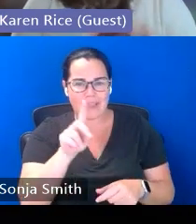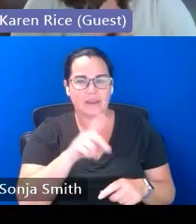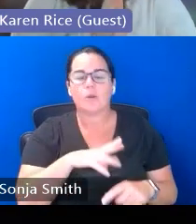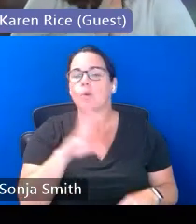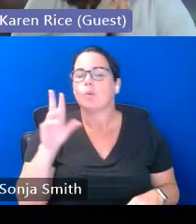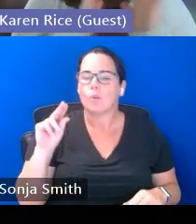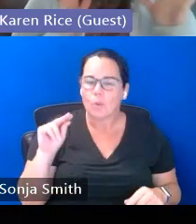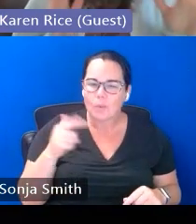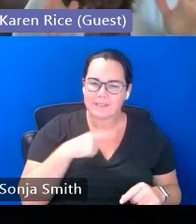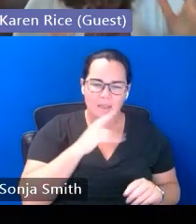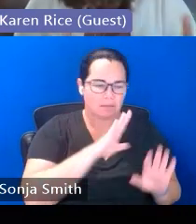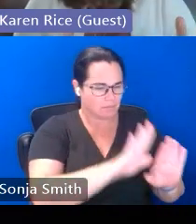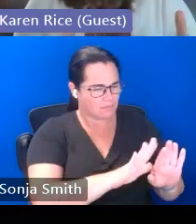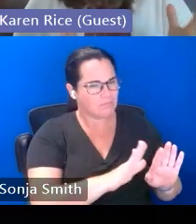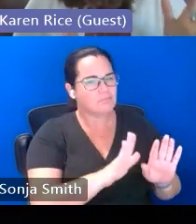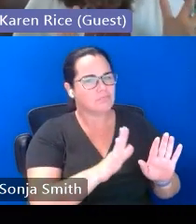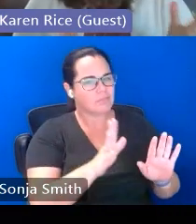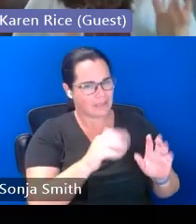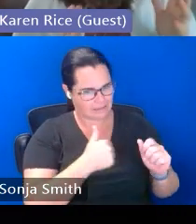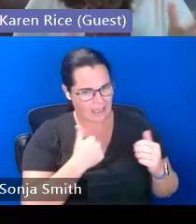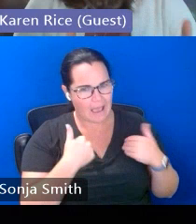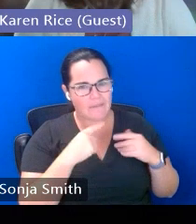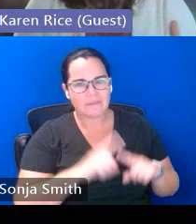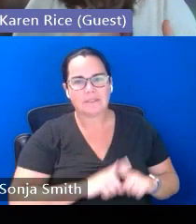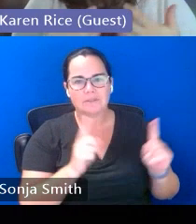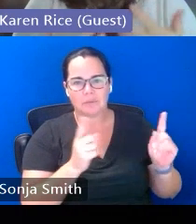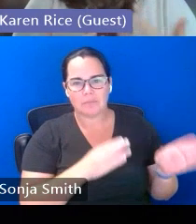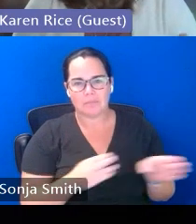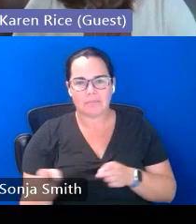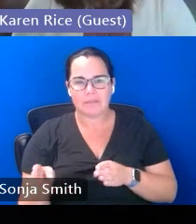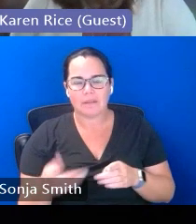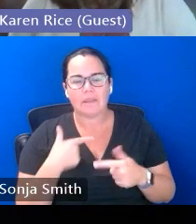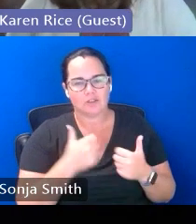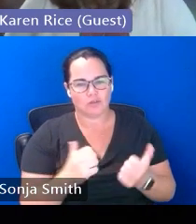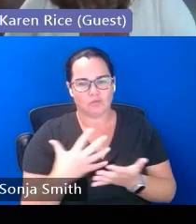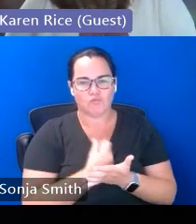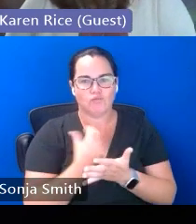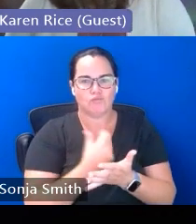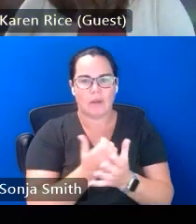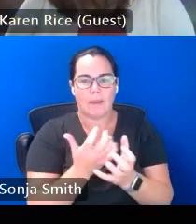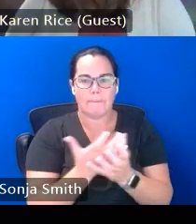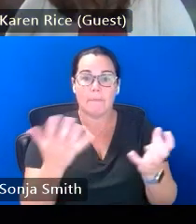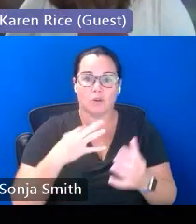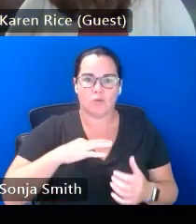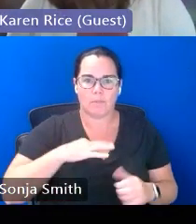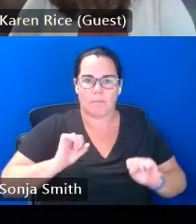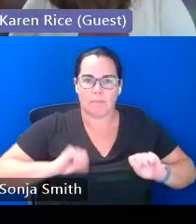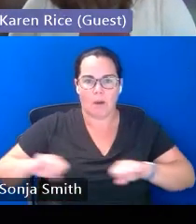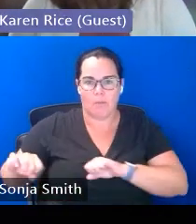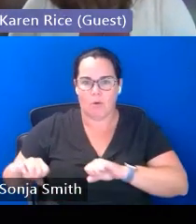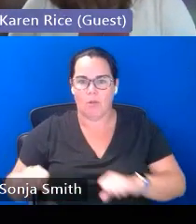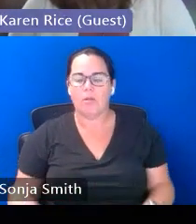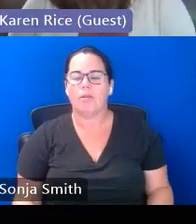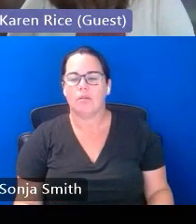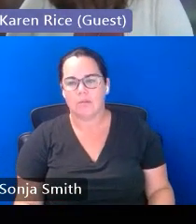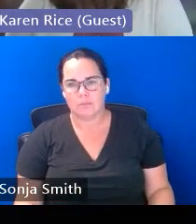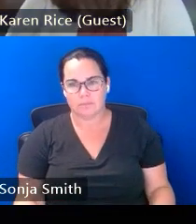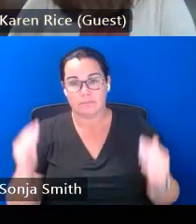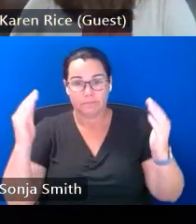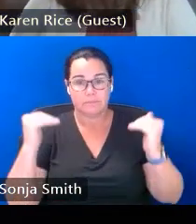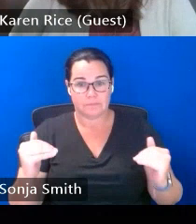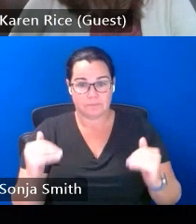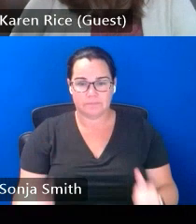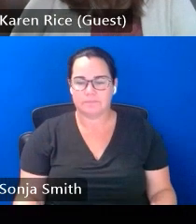for you or let's make sure you're getting credit for as much of this as you can or something like that go the next slide back